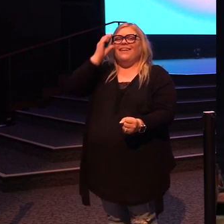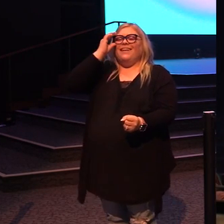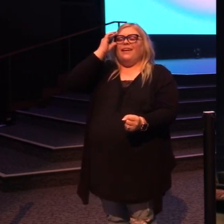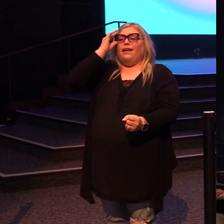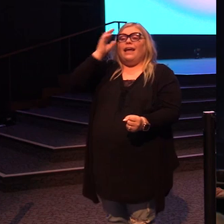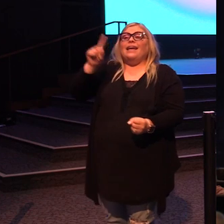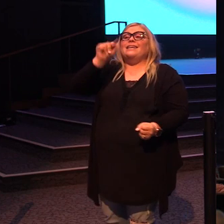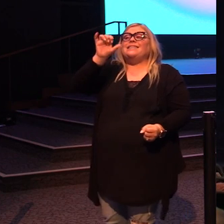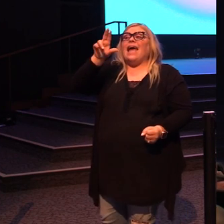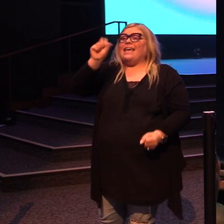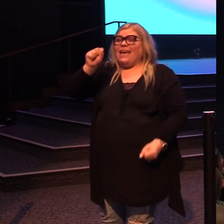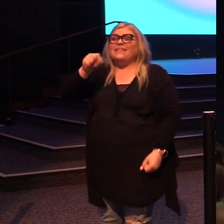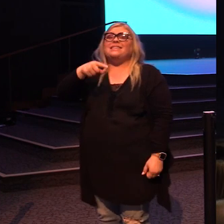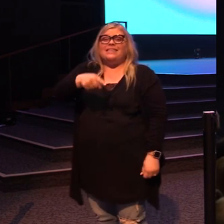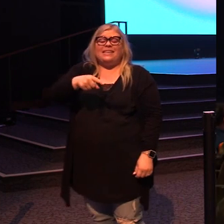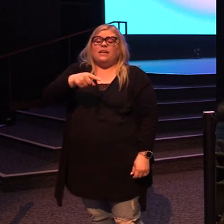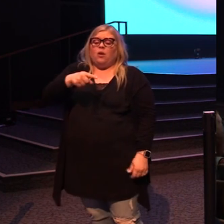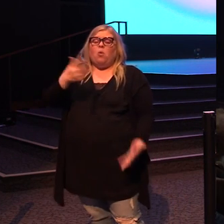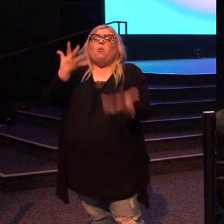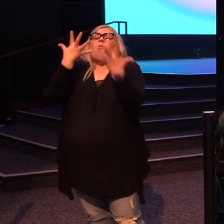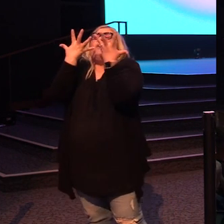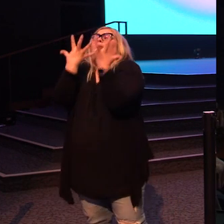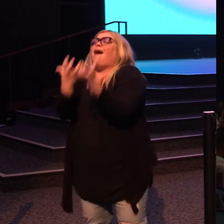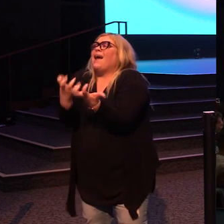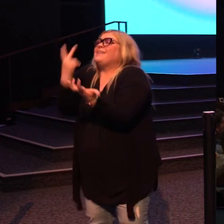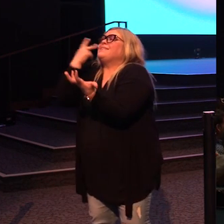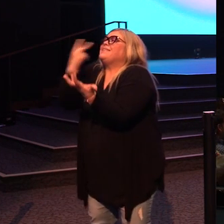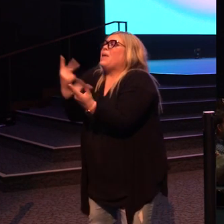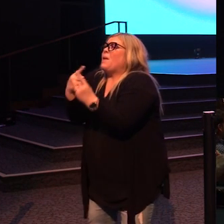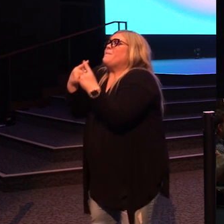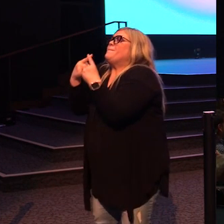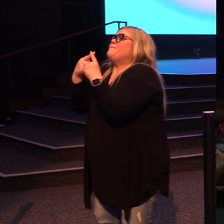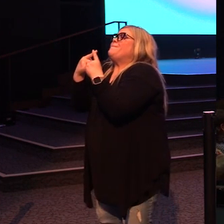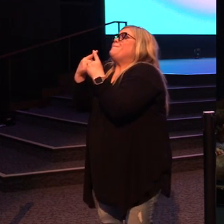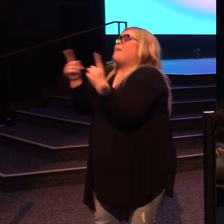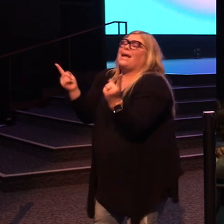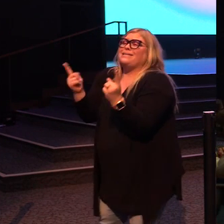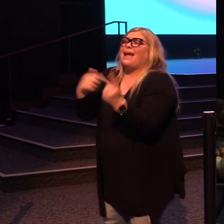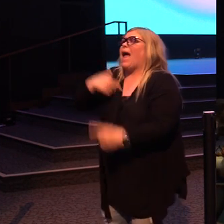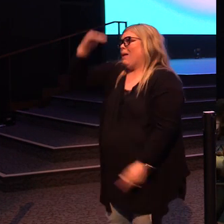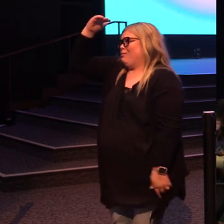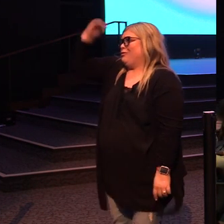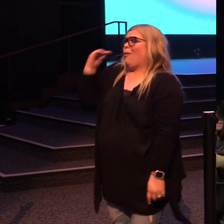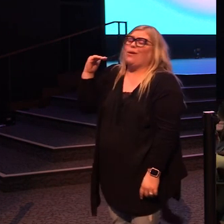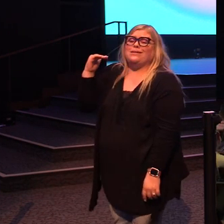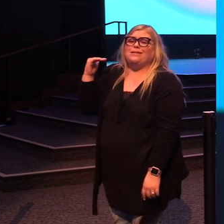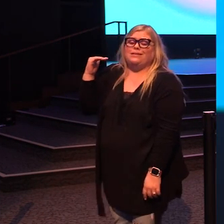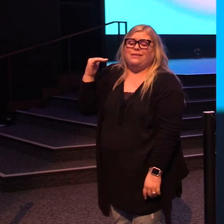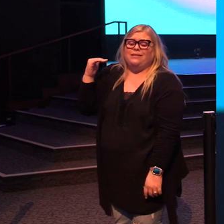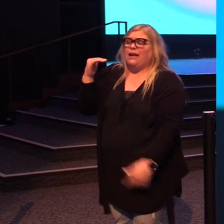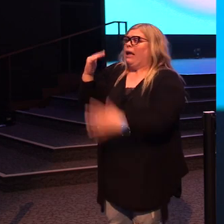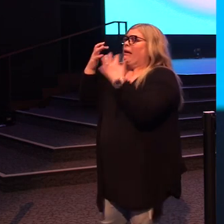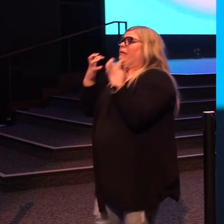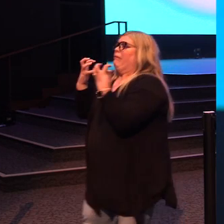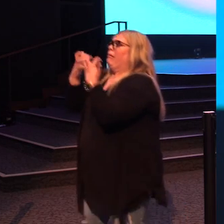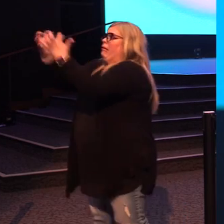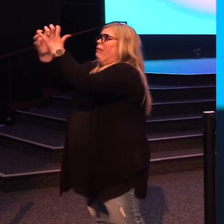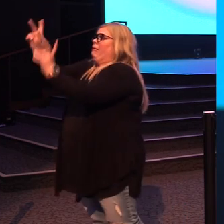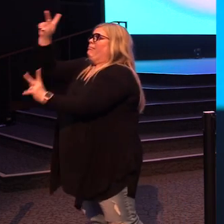Zacchaeus says, I really want to see, but I'm short. There's and there's a crowd.